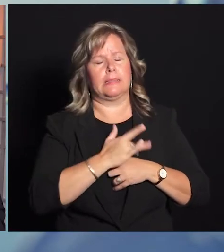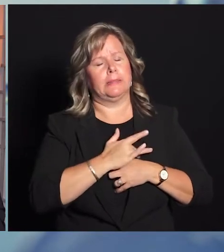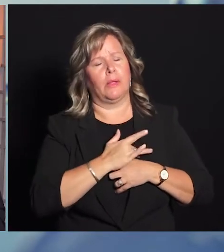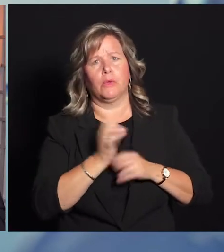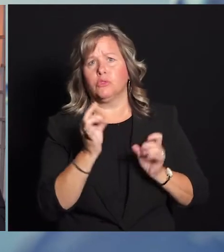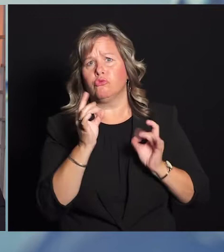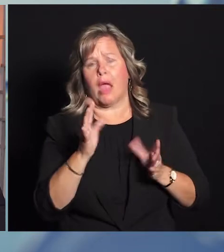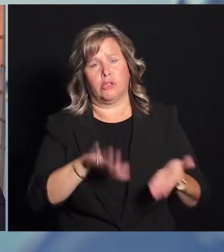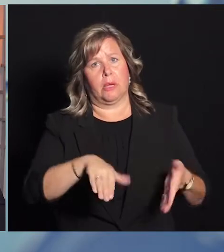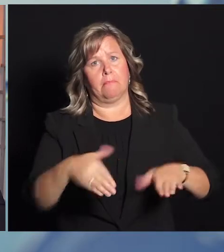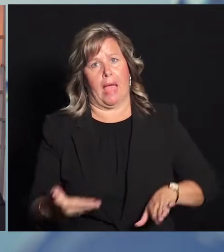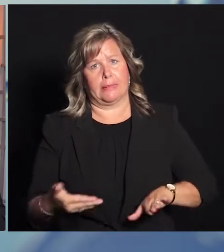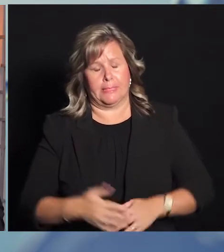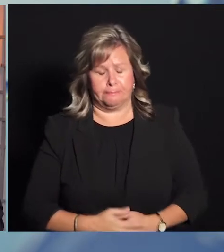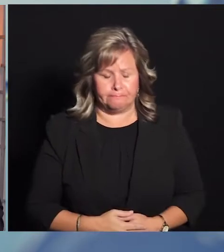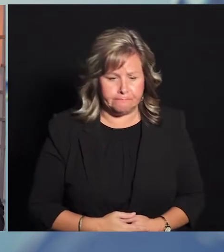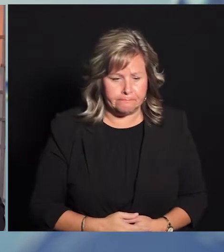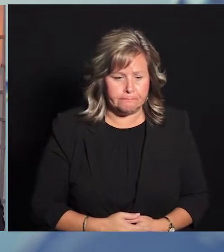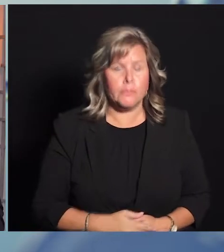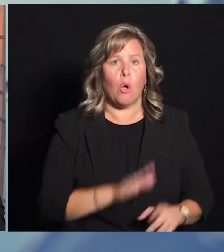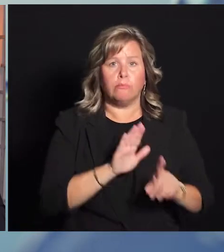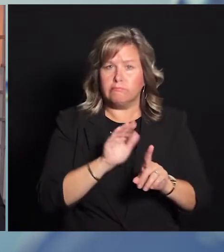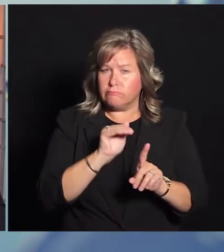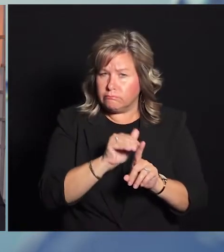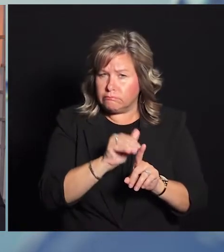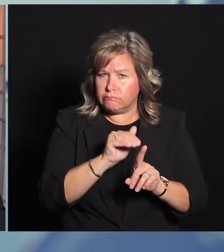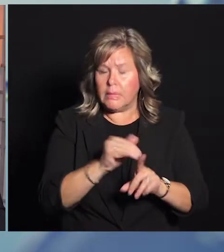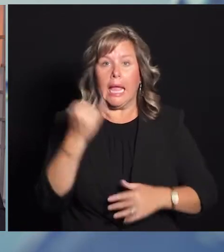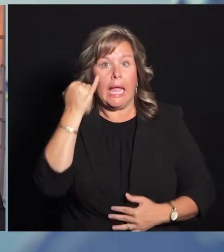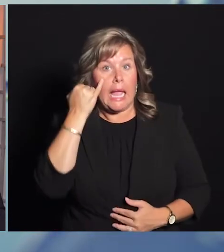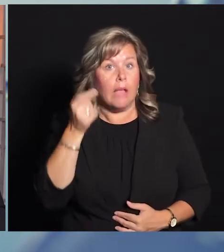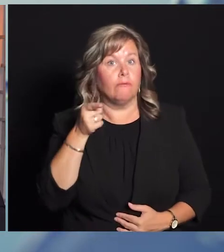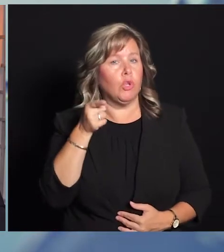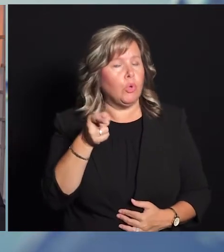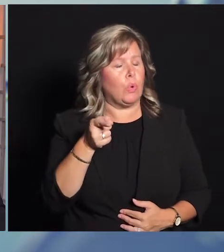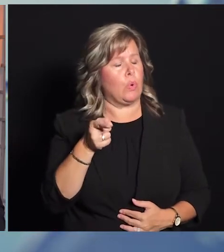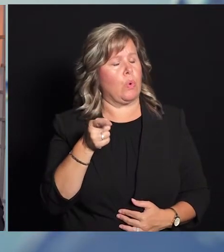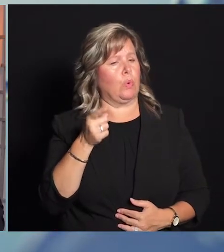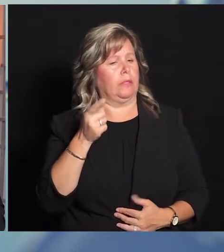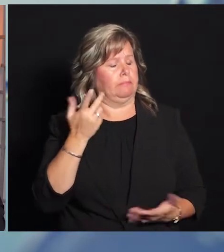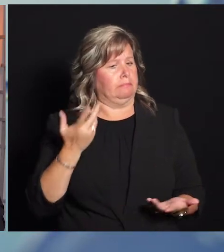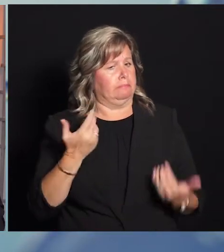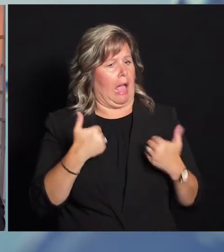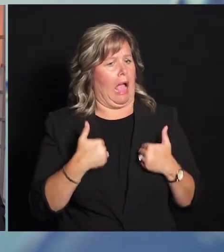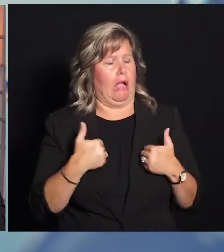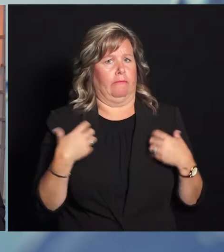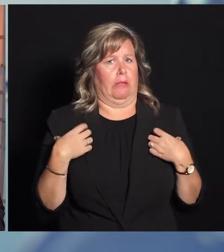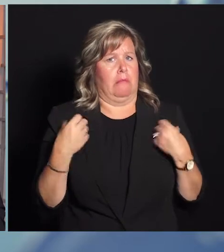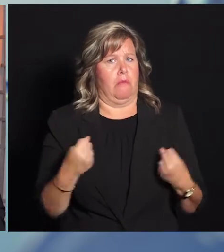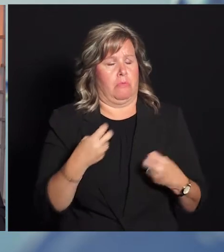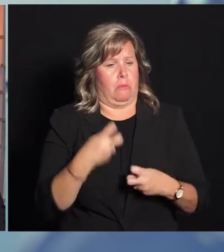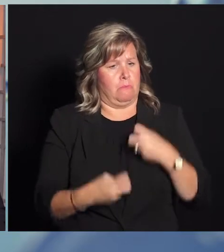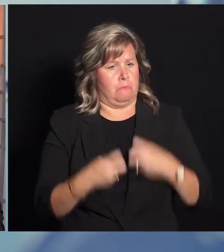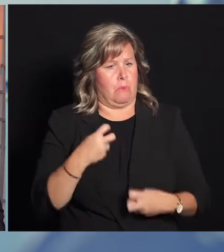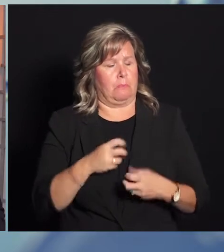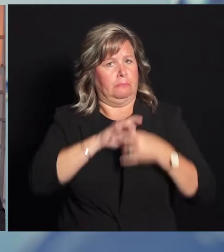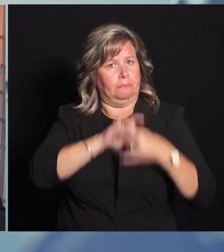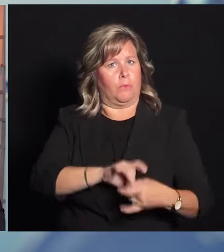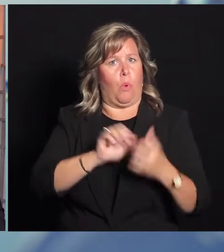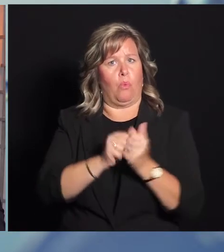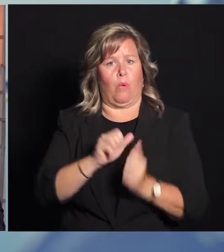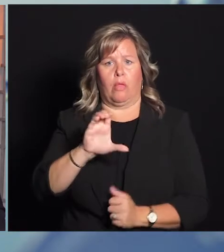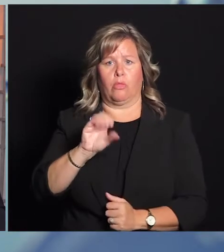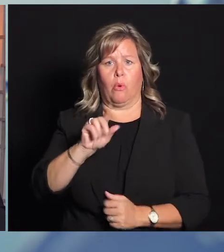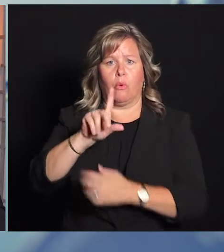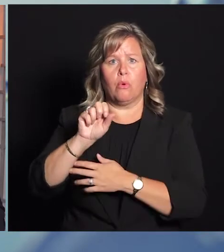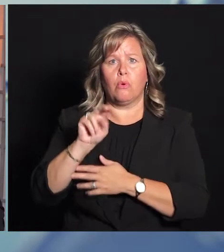passing. And so I want to remind you and your loved ones that if you're seeing signs that are consistent with a colorectal